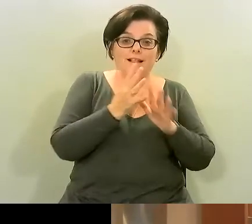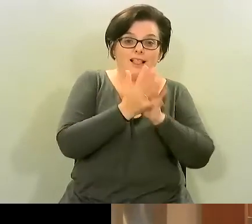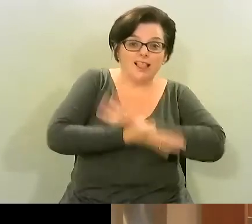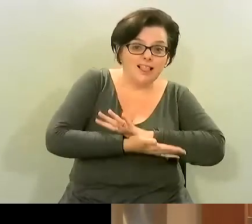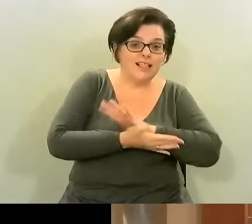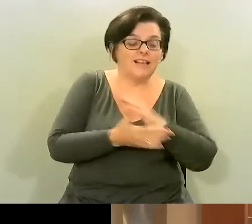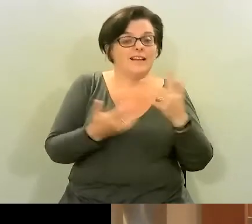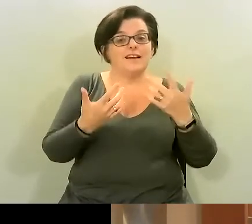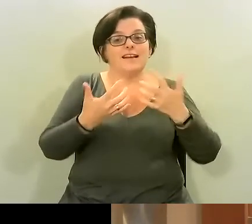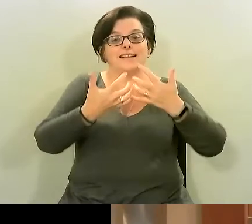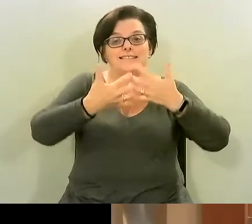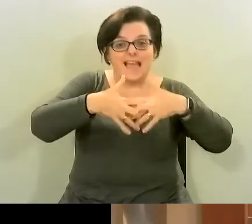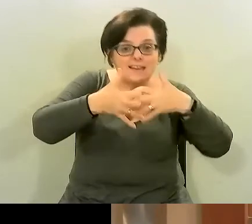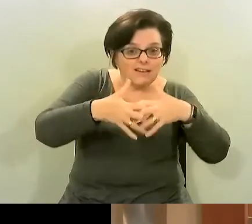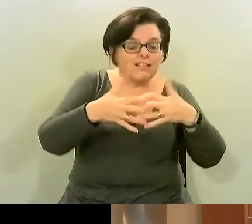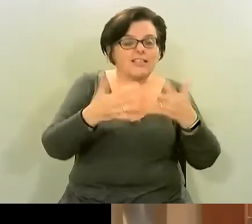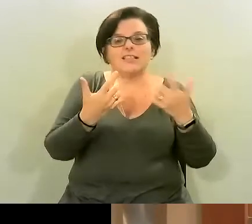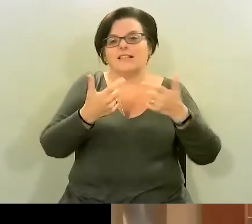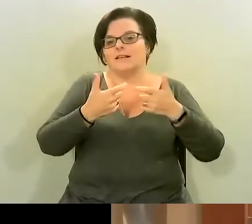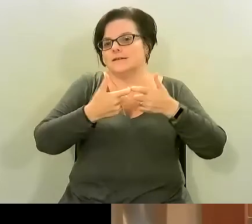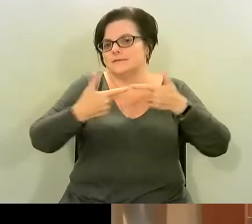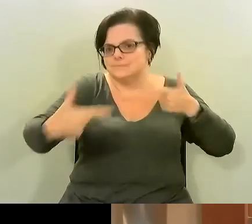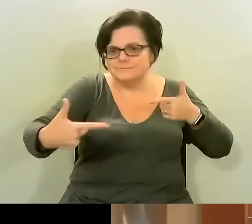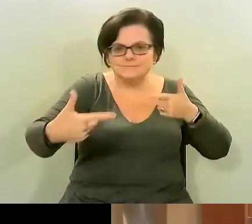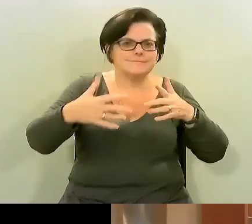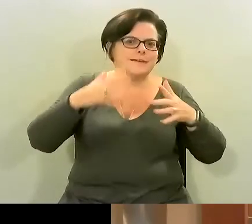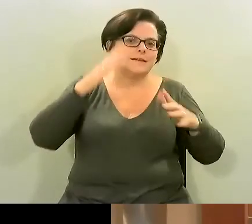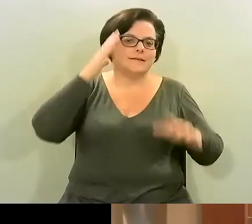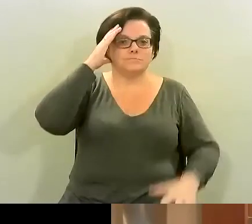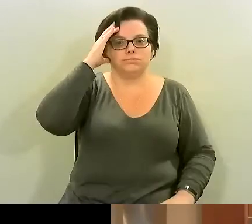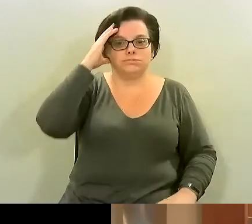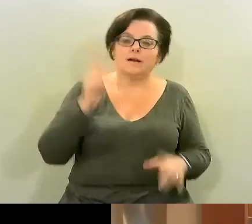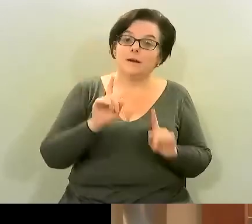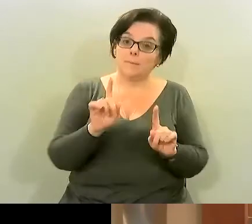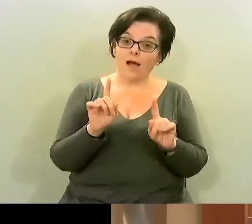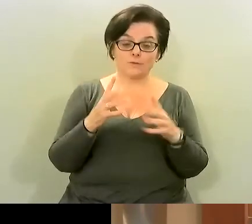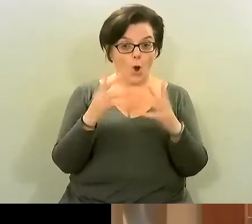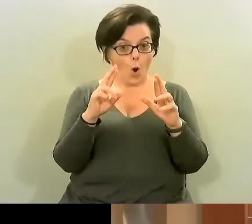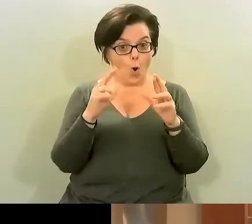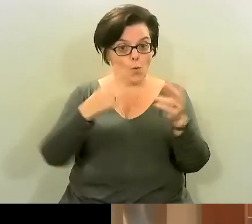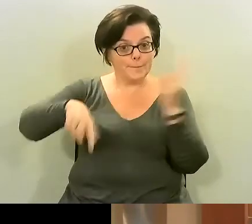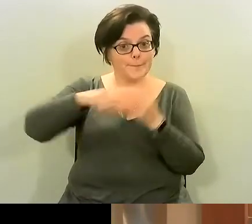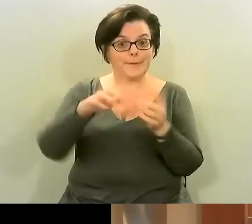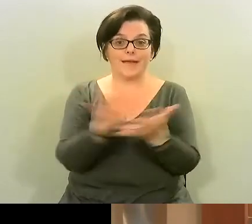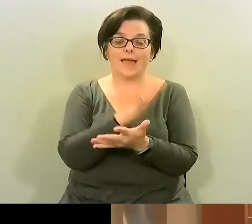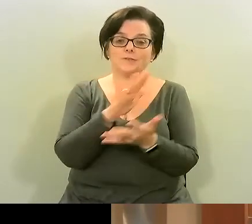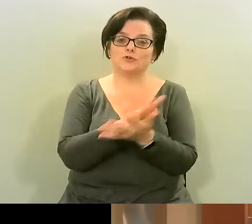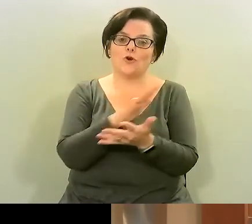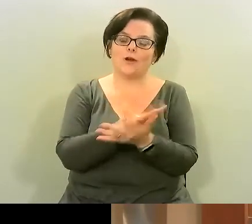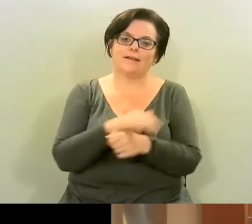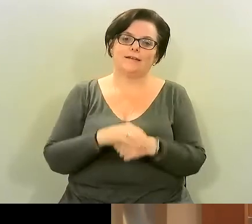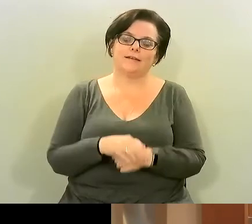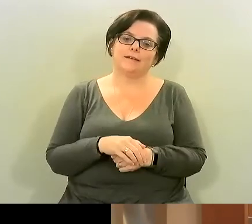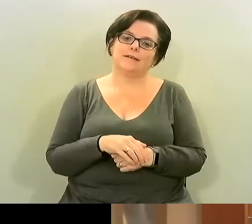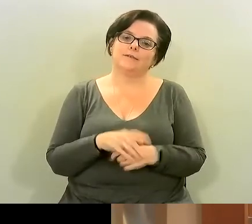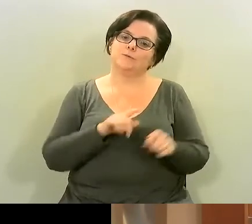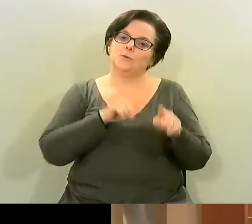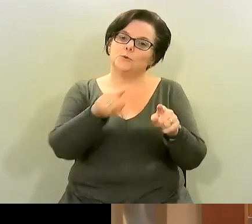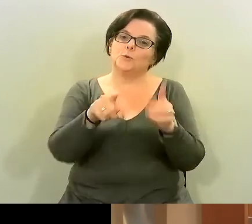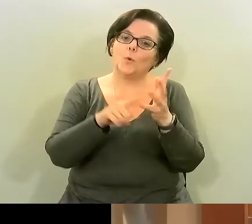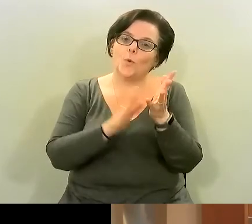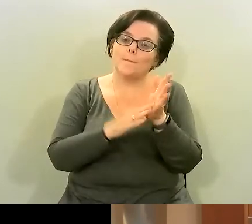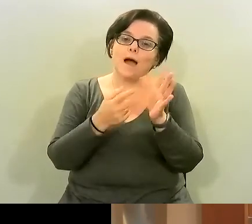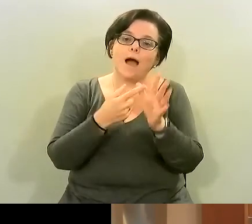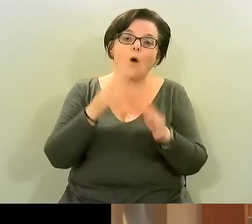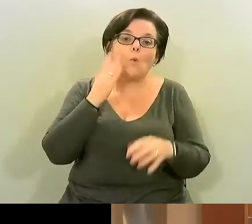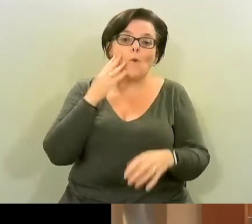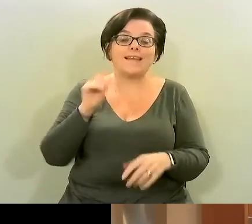technical devices distances and everything so i hope people have enjoyed it i would love to say umma next year when you've done the follow